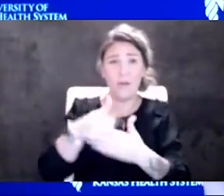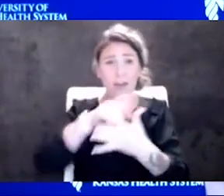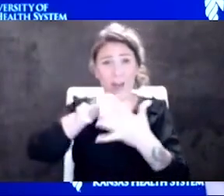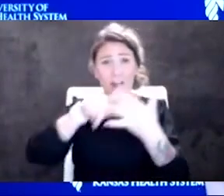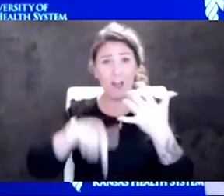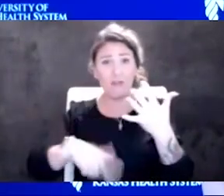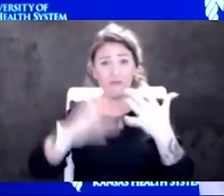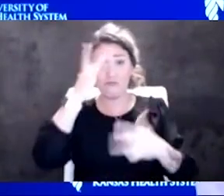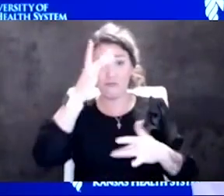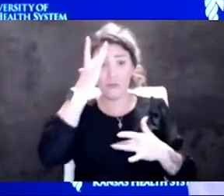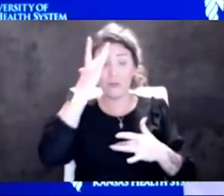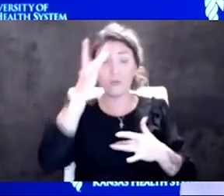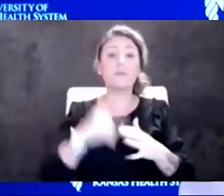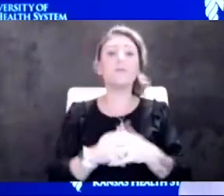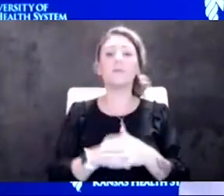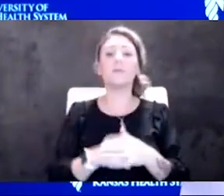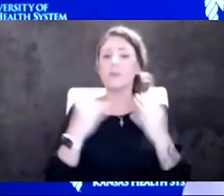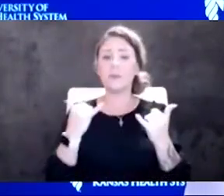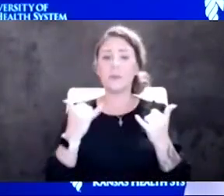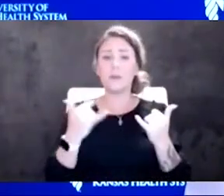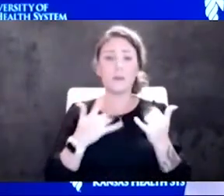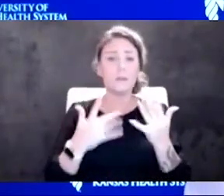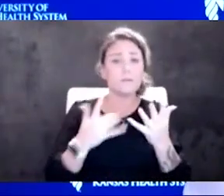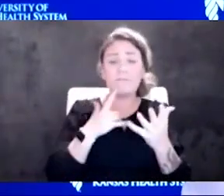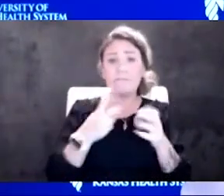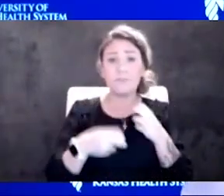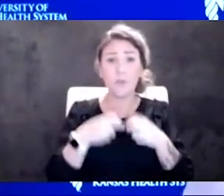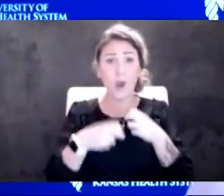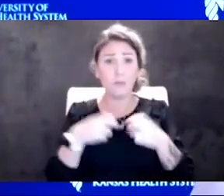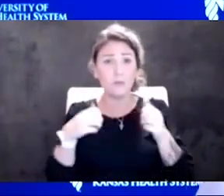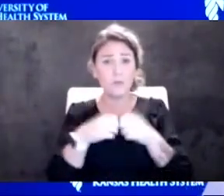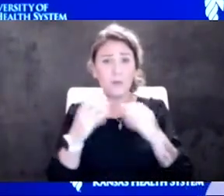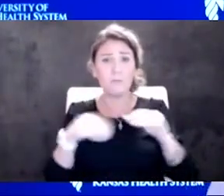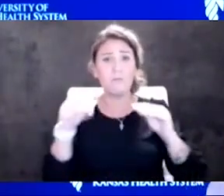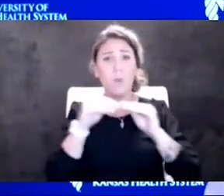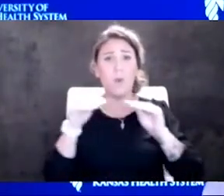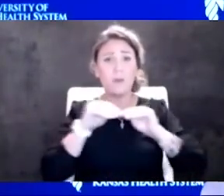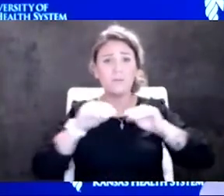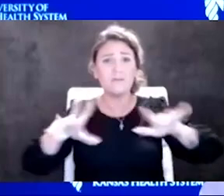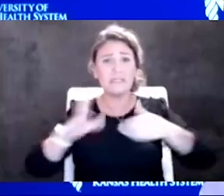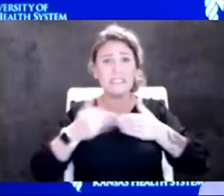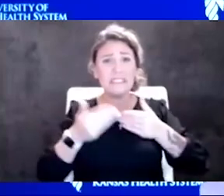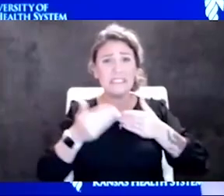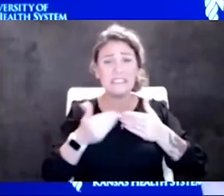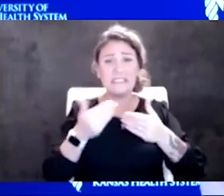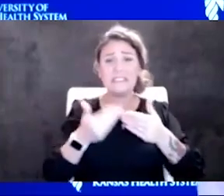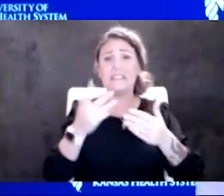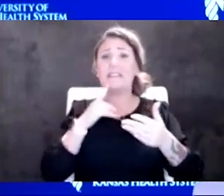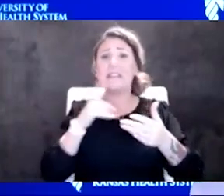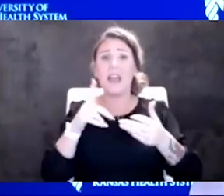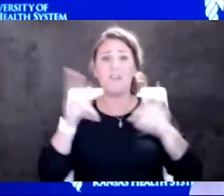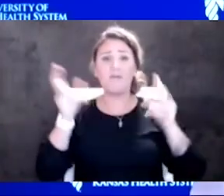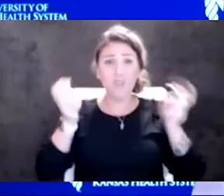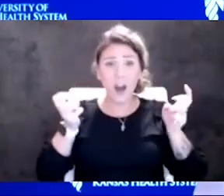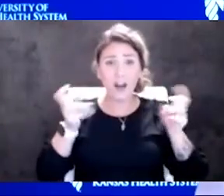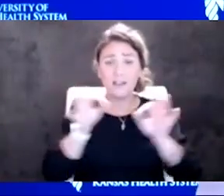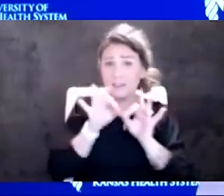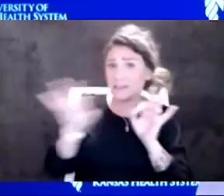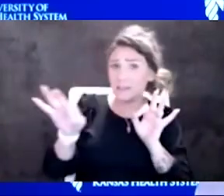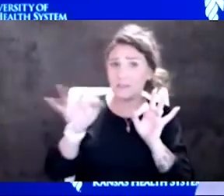currently, I just have some inherent problems with that use of more transmissible, that term or that phrase. It has kind of